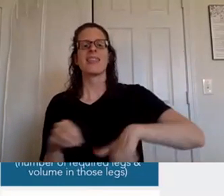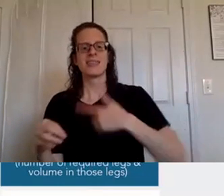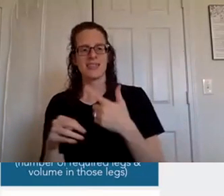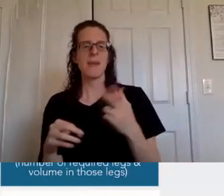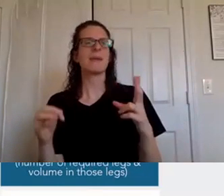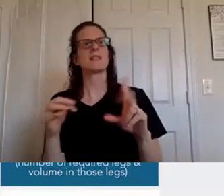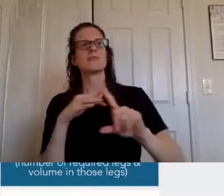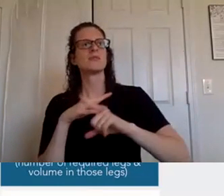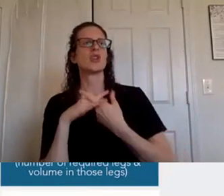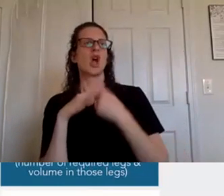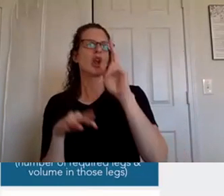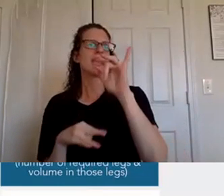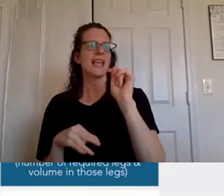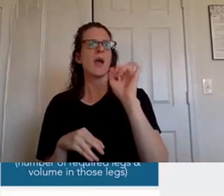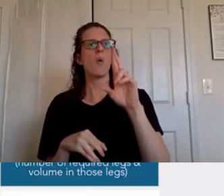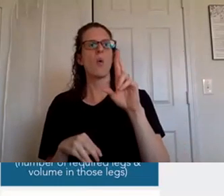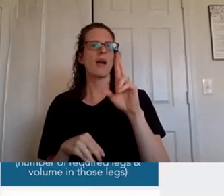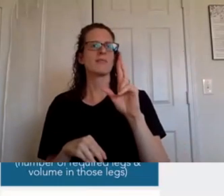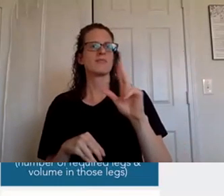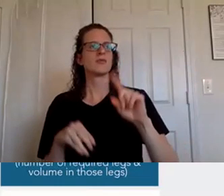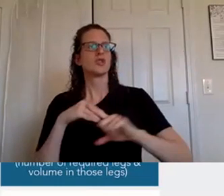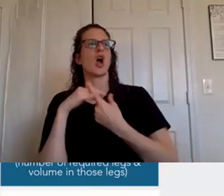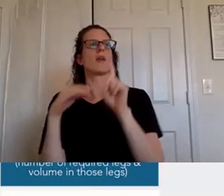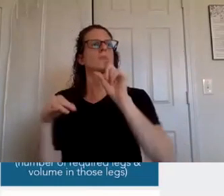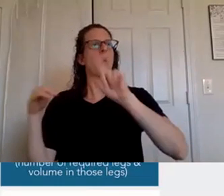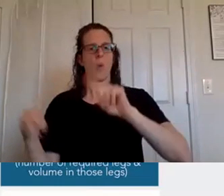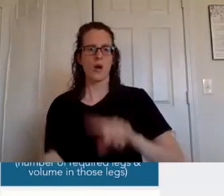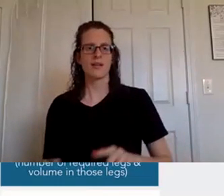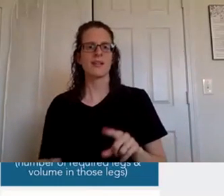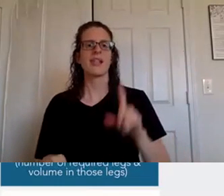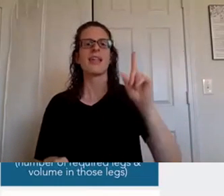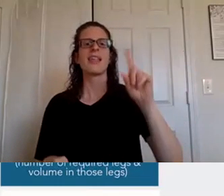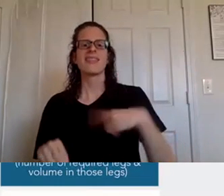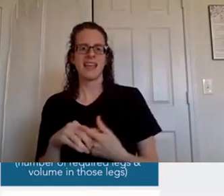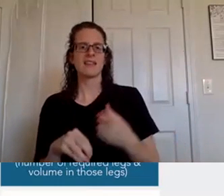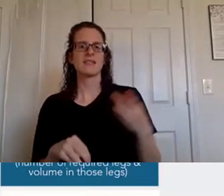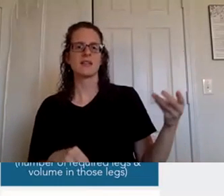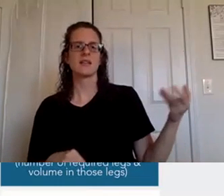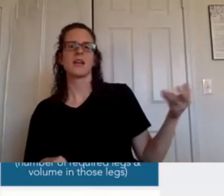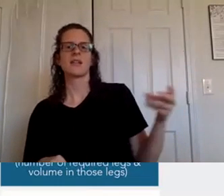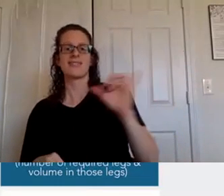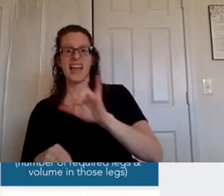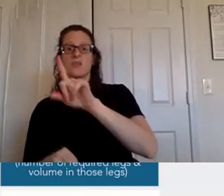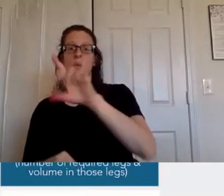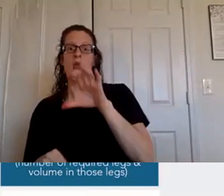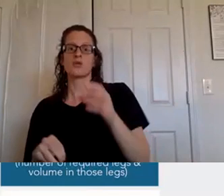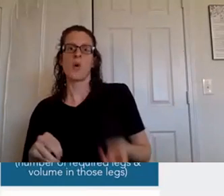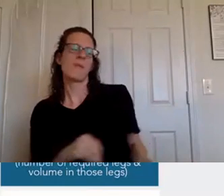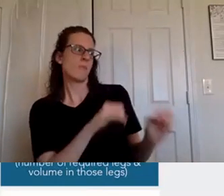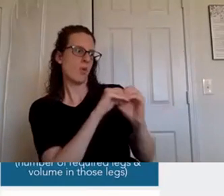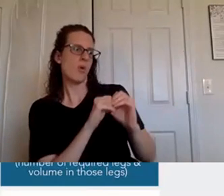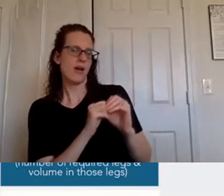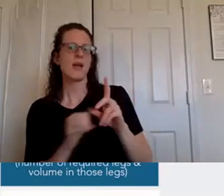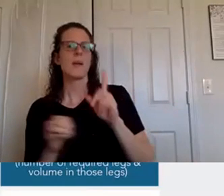placed a 100 pv order then there's there's your 100 or more um and you get that eight